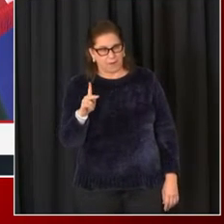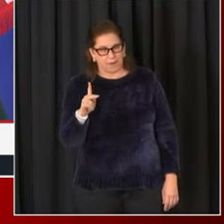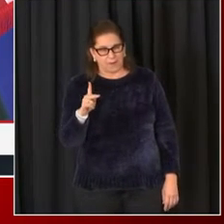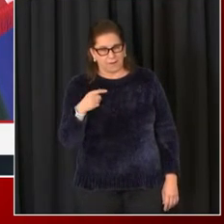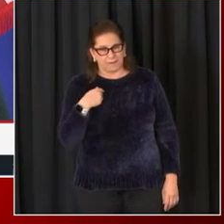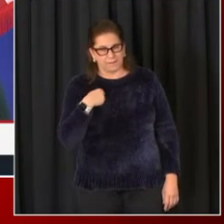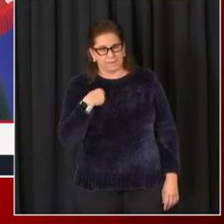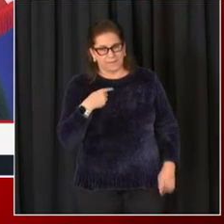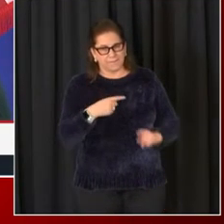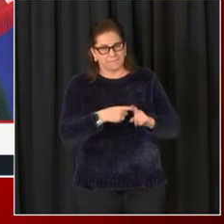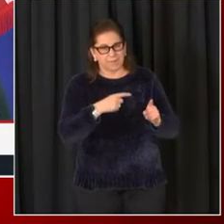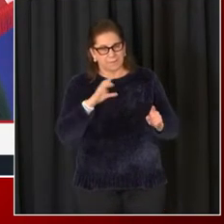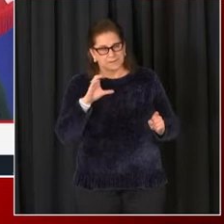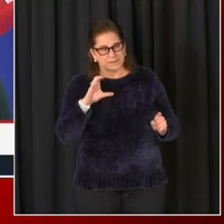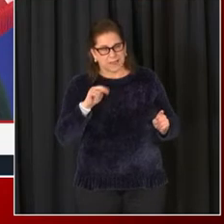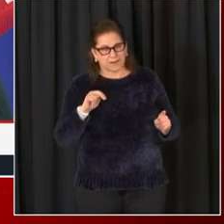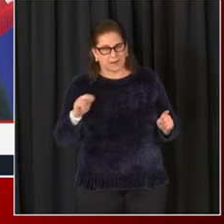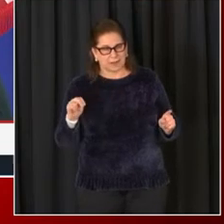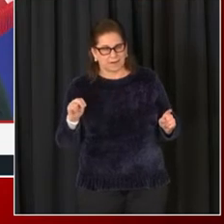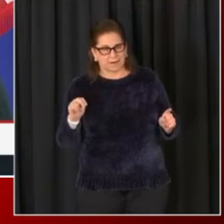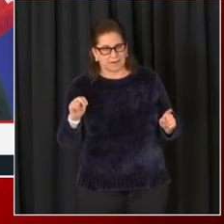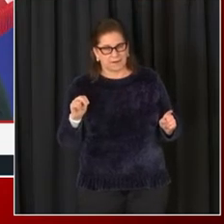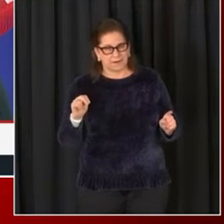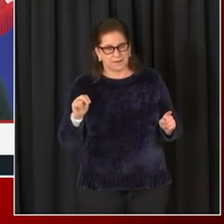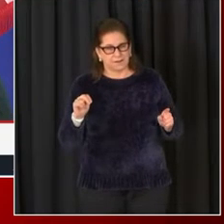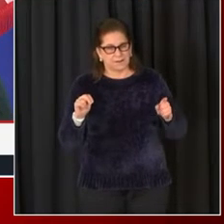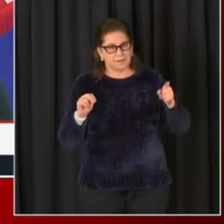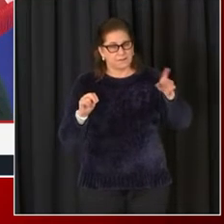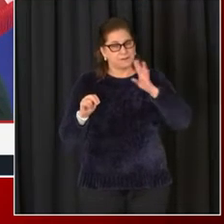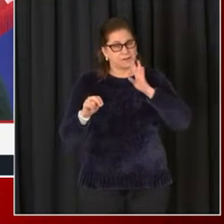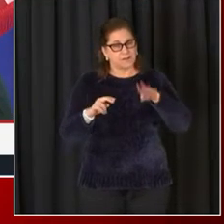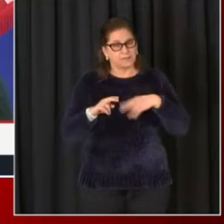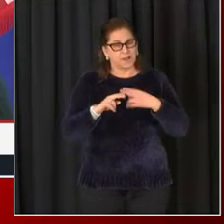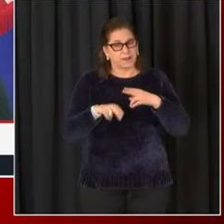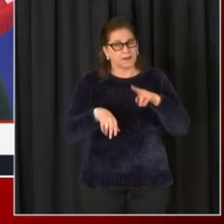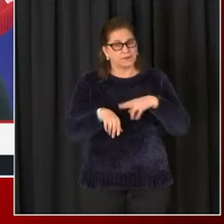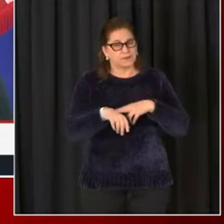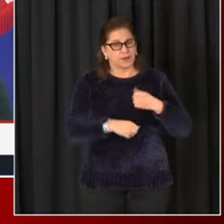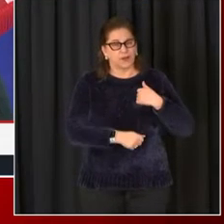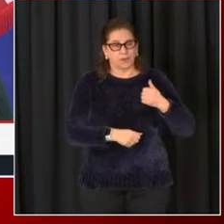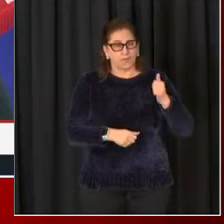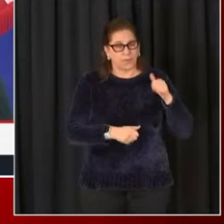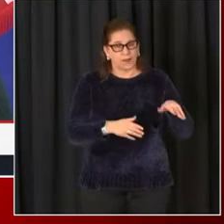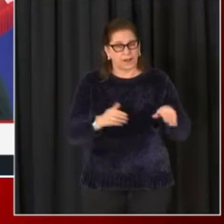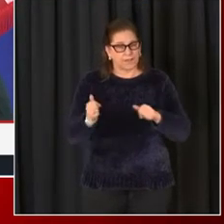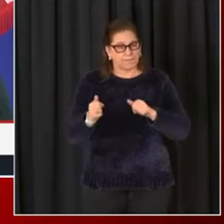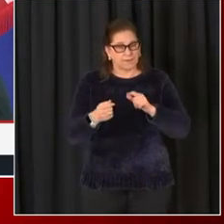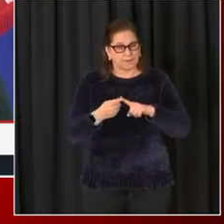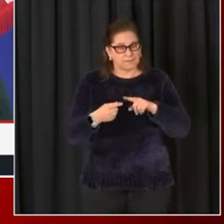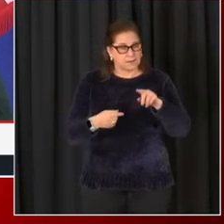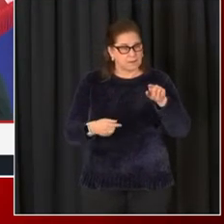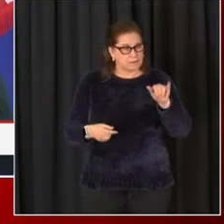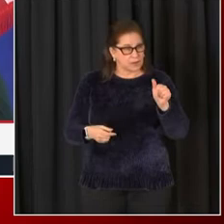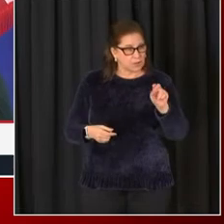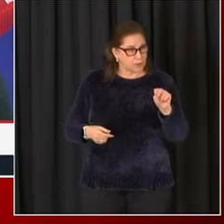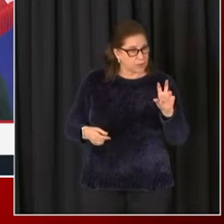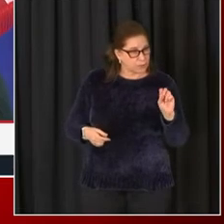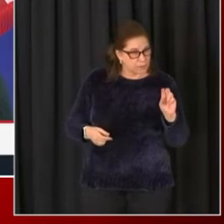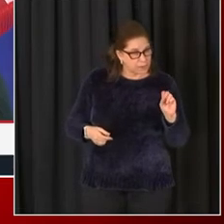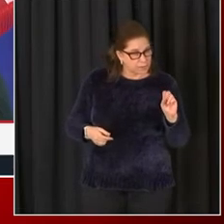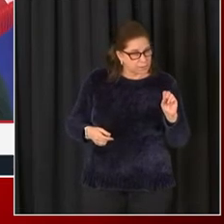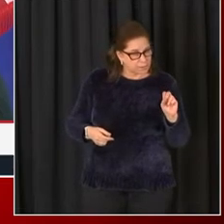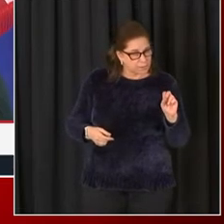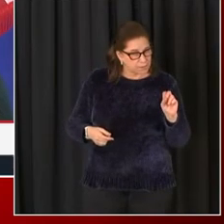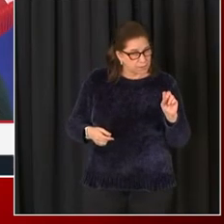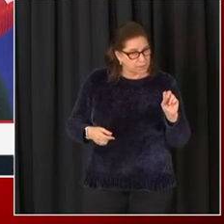When you say that the National Guard won't be leaving until January 30th for crowd control reasons, and obviously traffic,